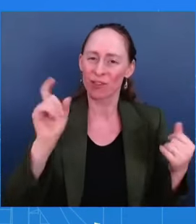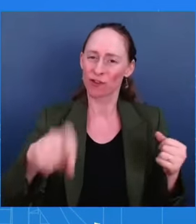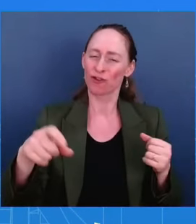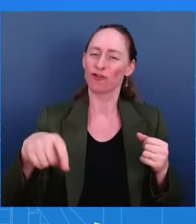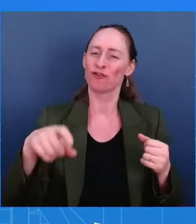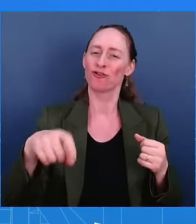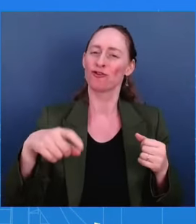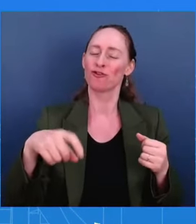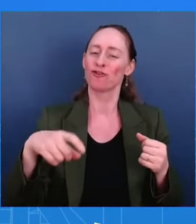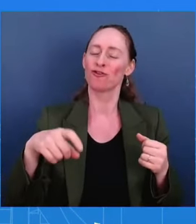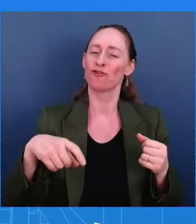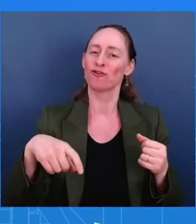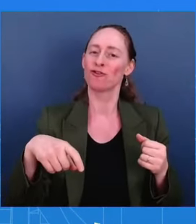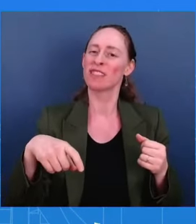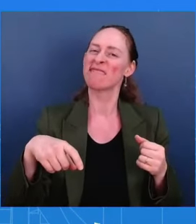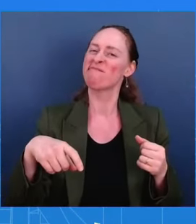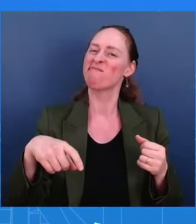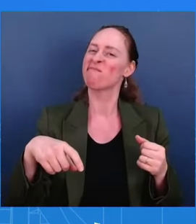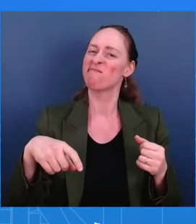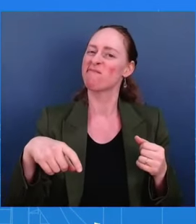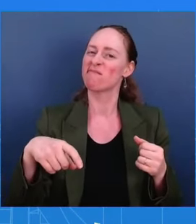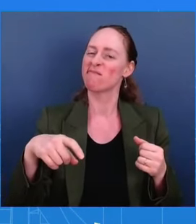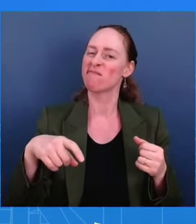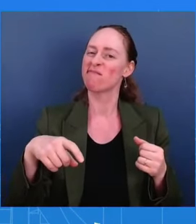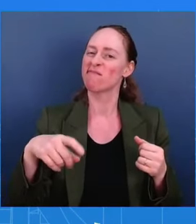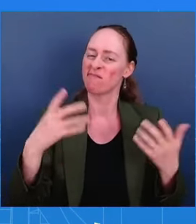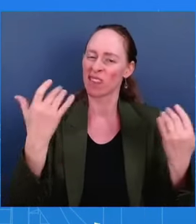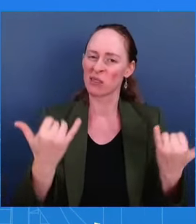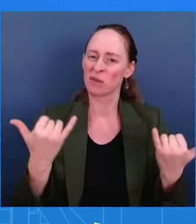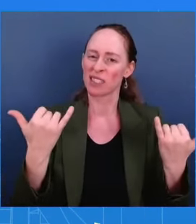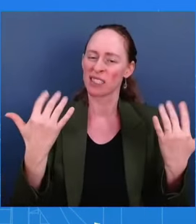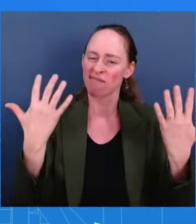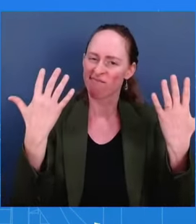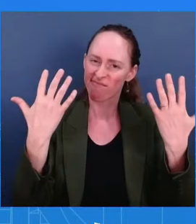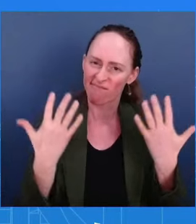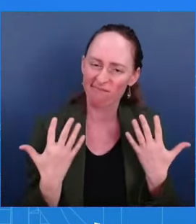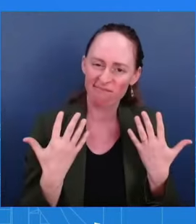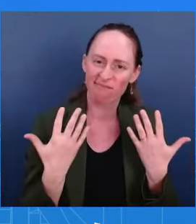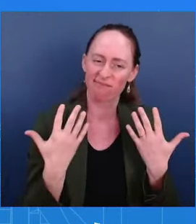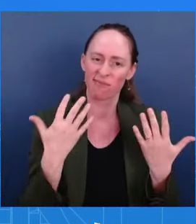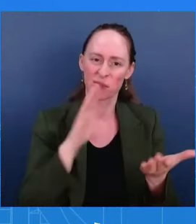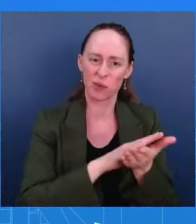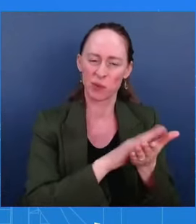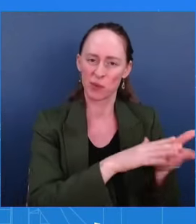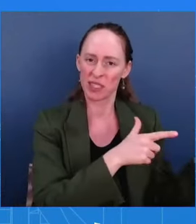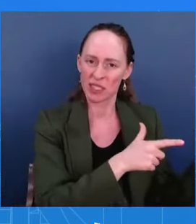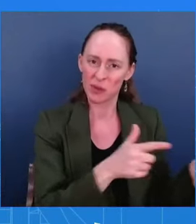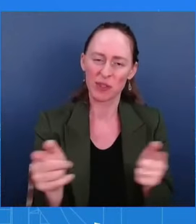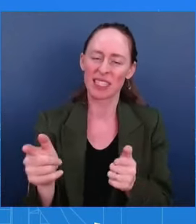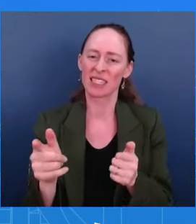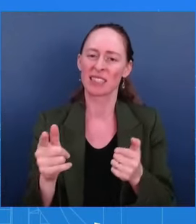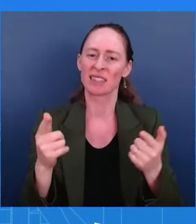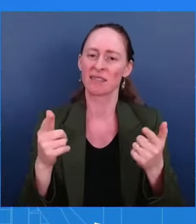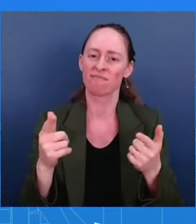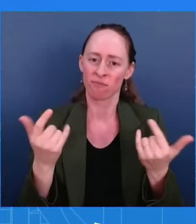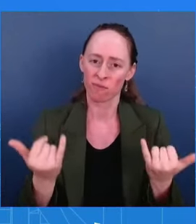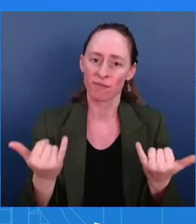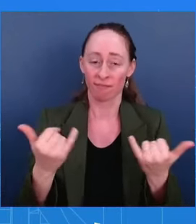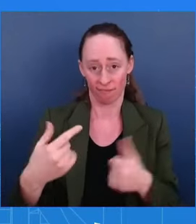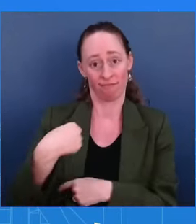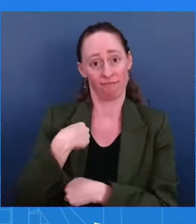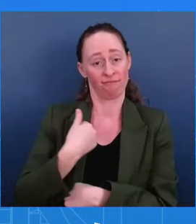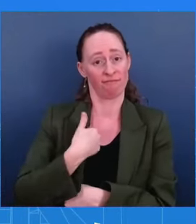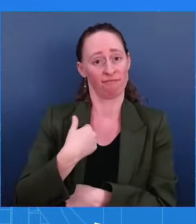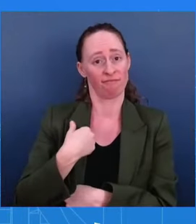shooting. Now, as a parent myself, I know the anxiety that comes with